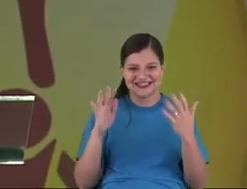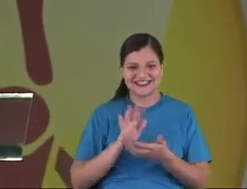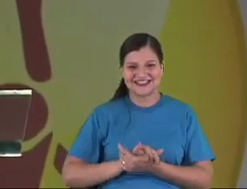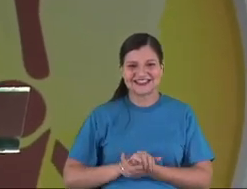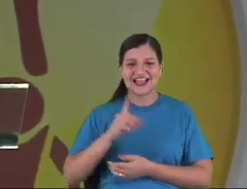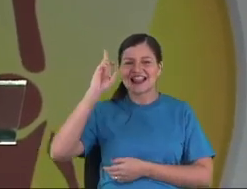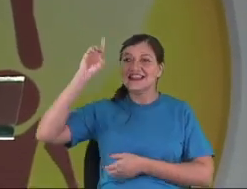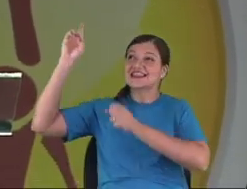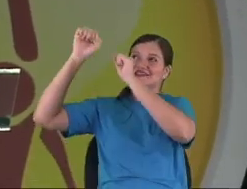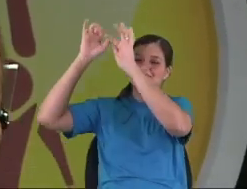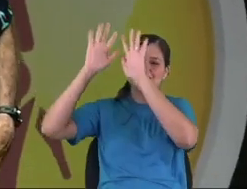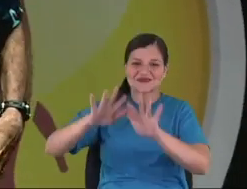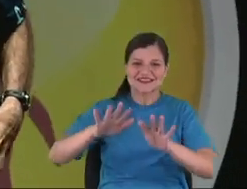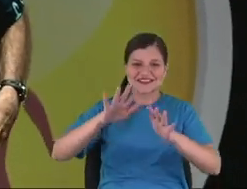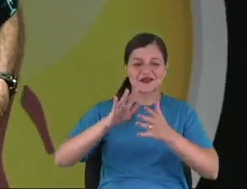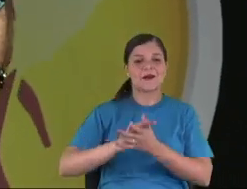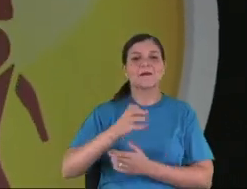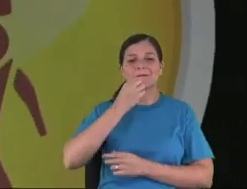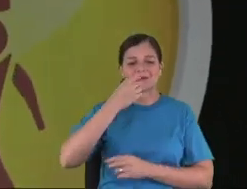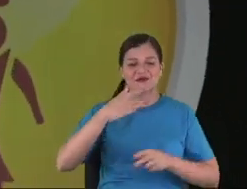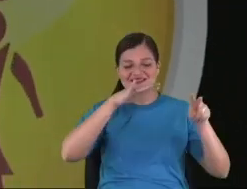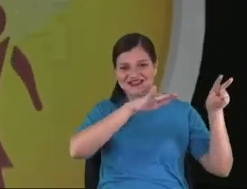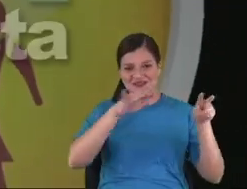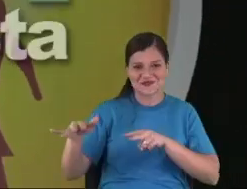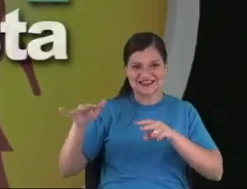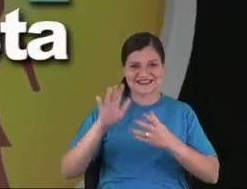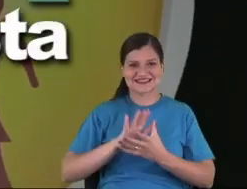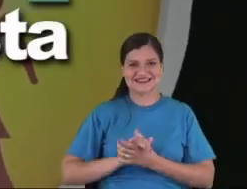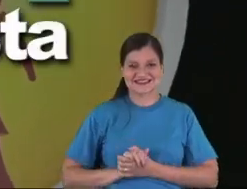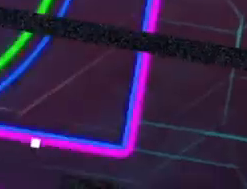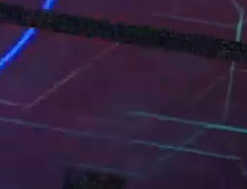God bless you. Have a good week you all.